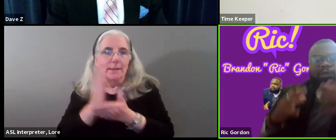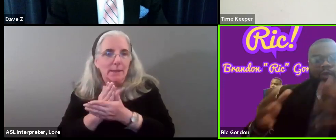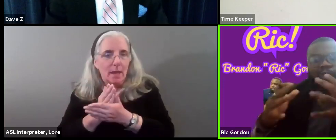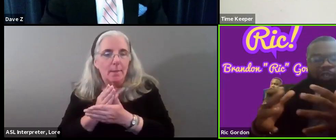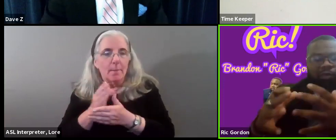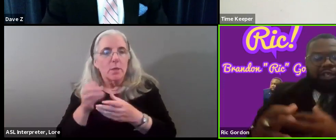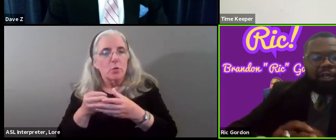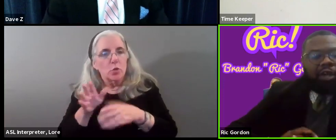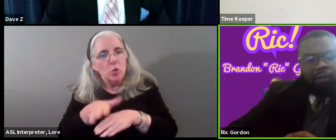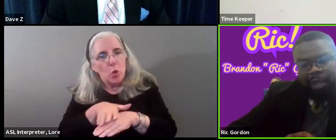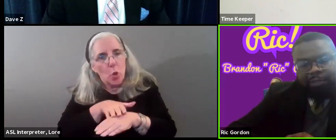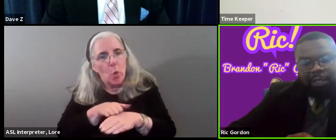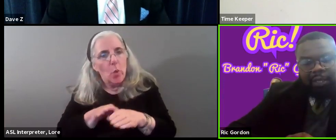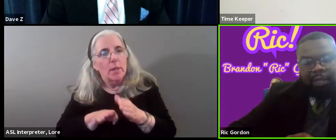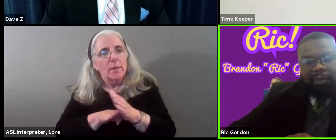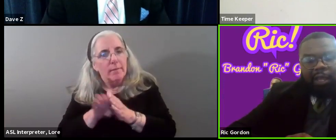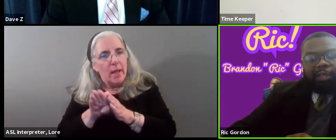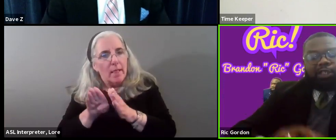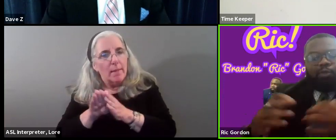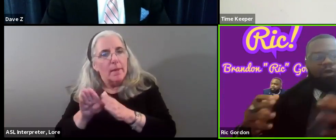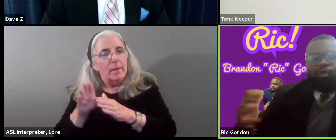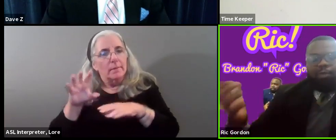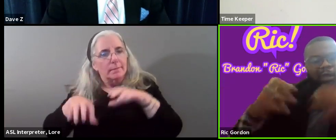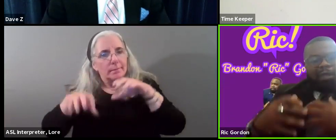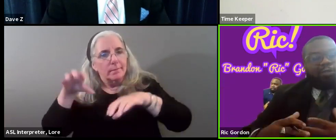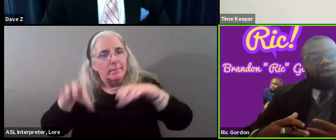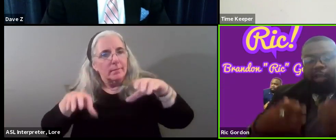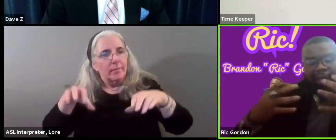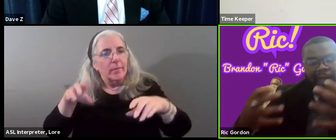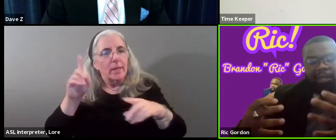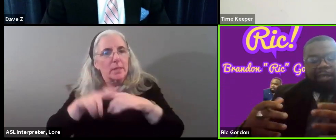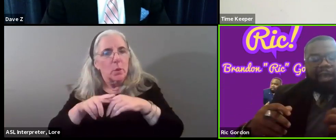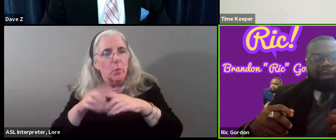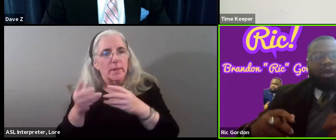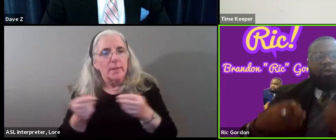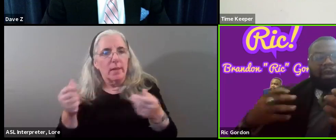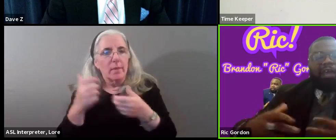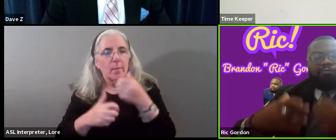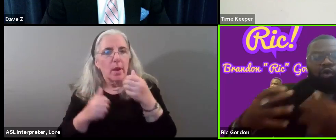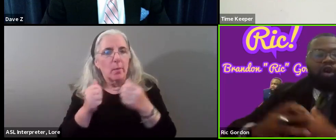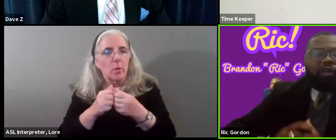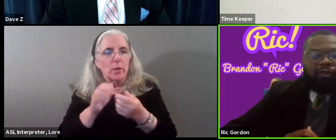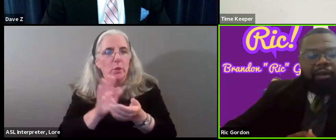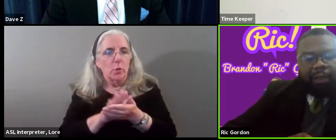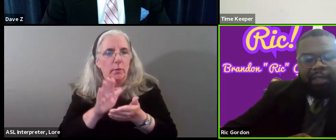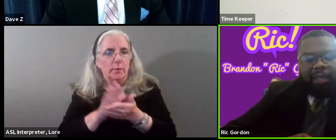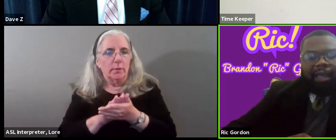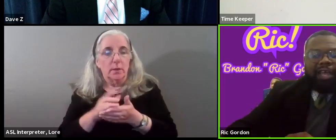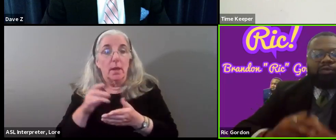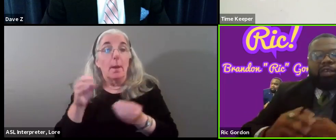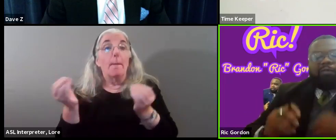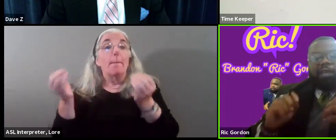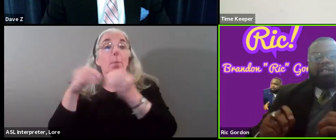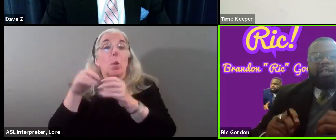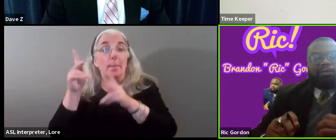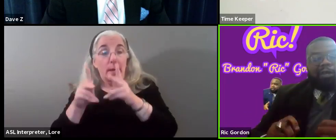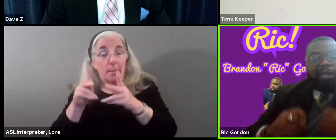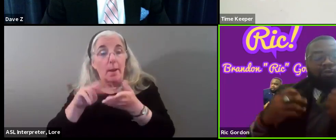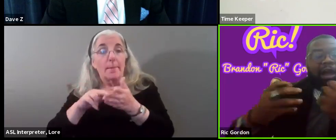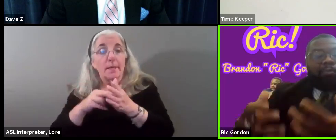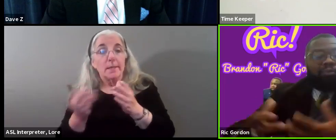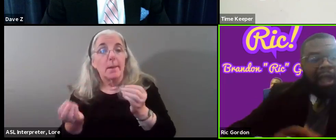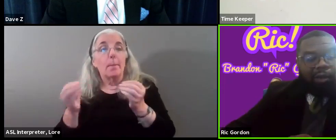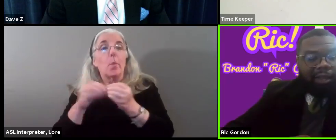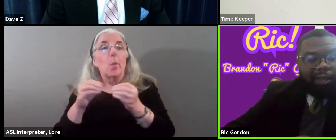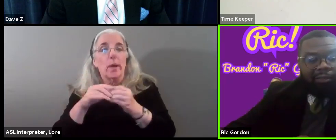get our school situation under wraps. Because the more we move people in, obviously, we're bring kids and we're going to have more overcrowding. And that's when we need relationships,